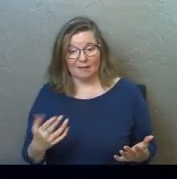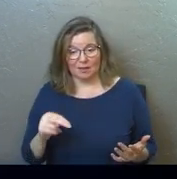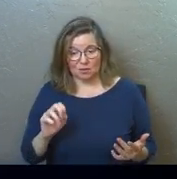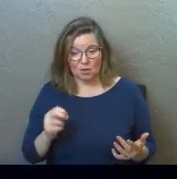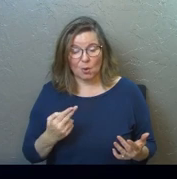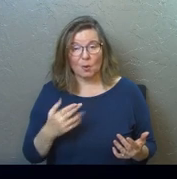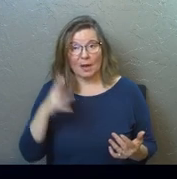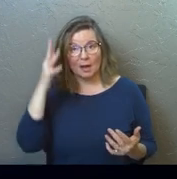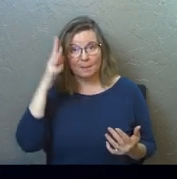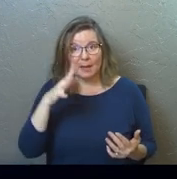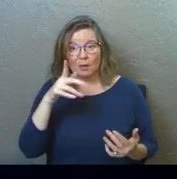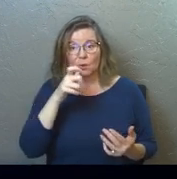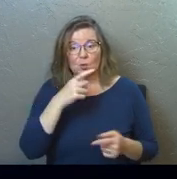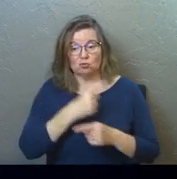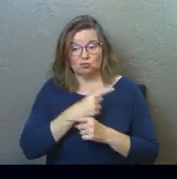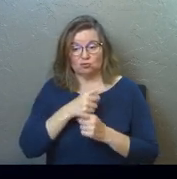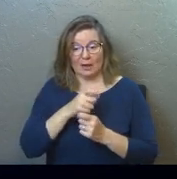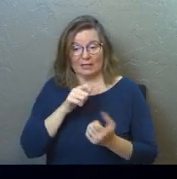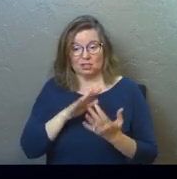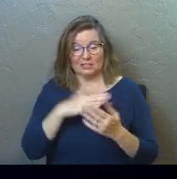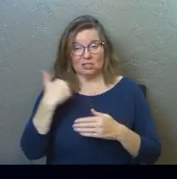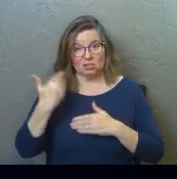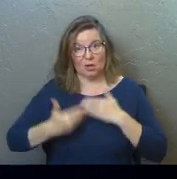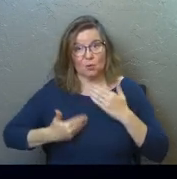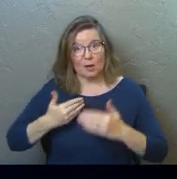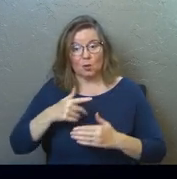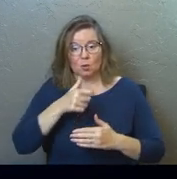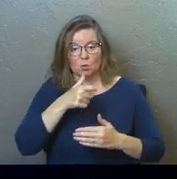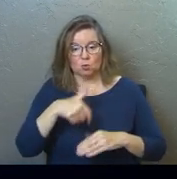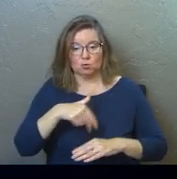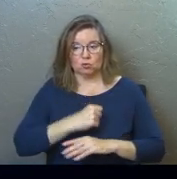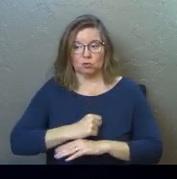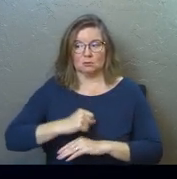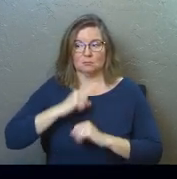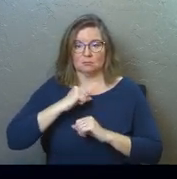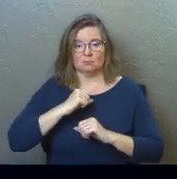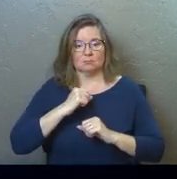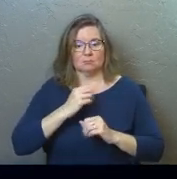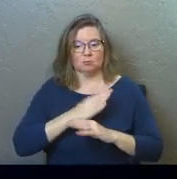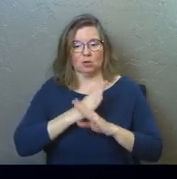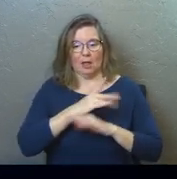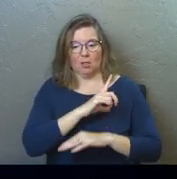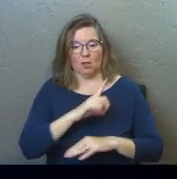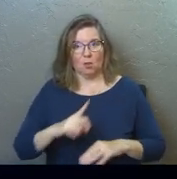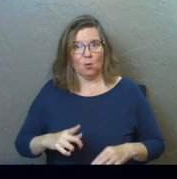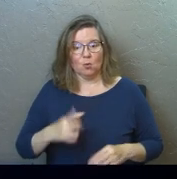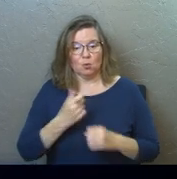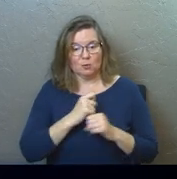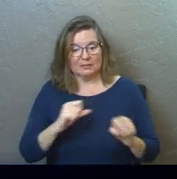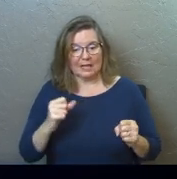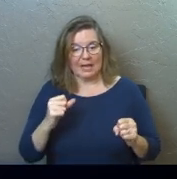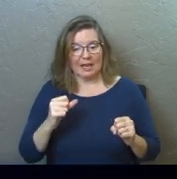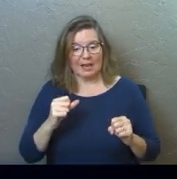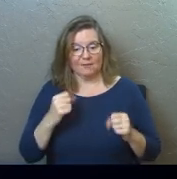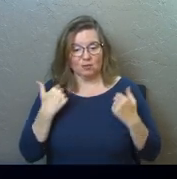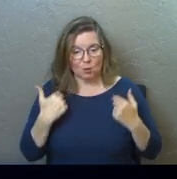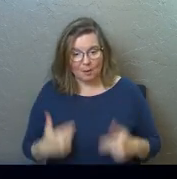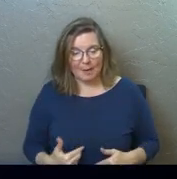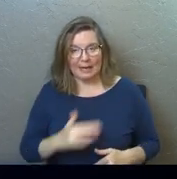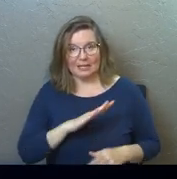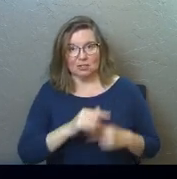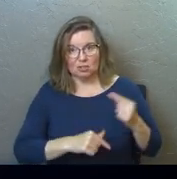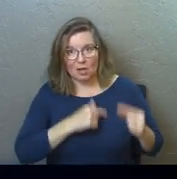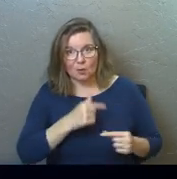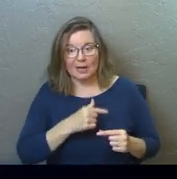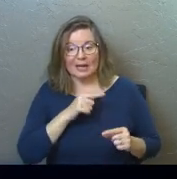Noah, a man who was righteous in his generation, who stood up for the Lord in his generation, who saved humanity in his